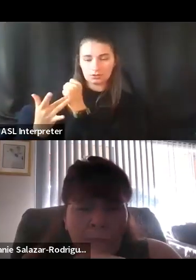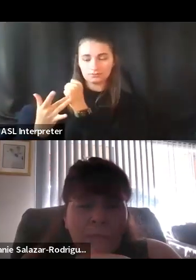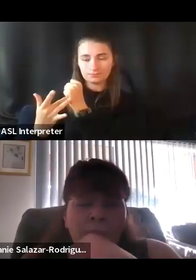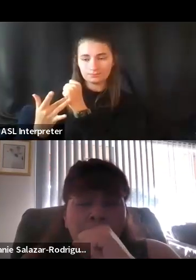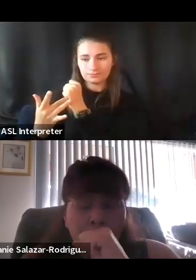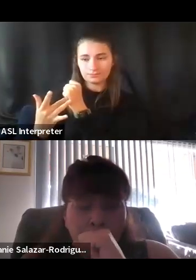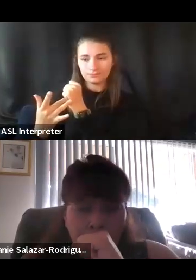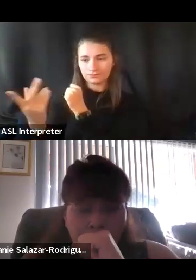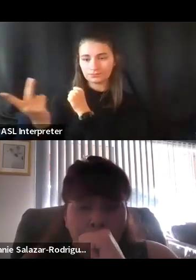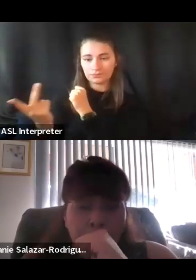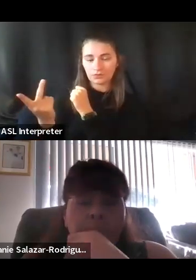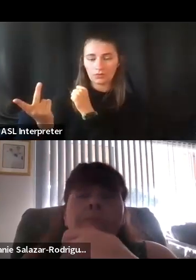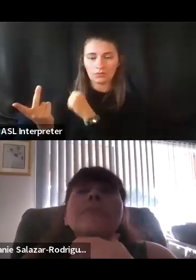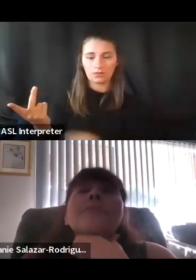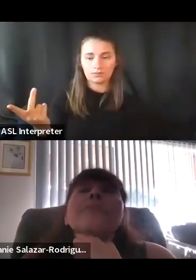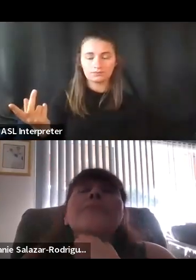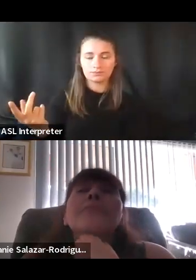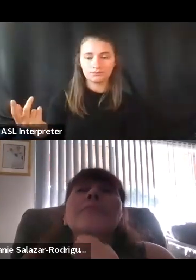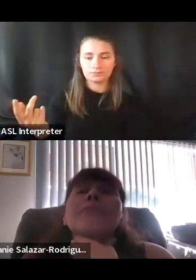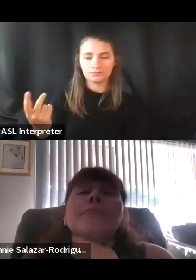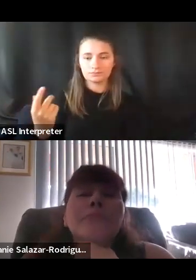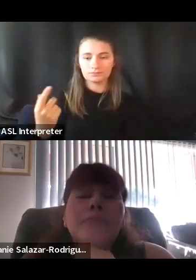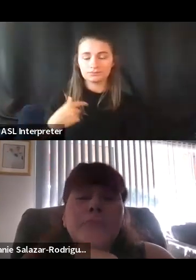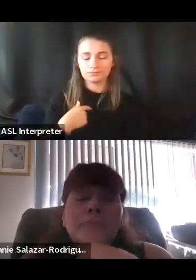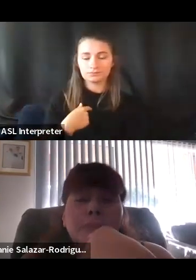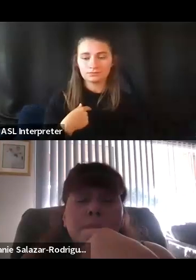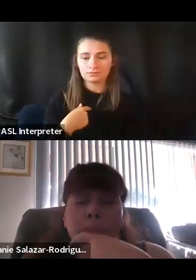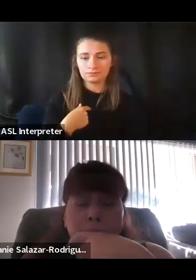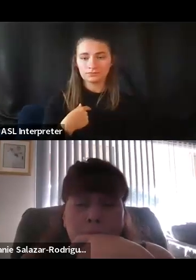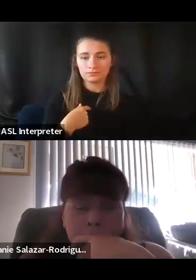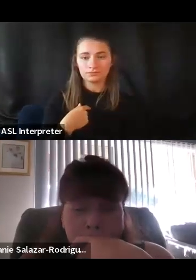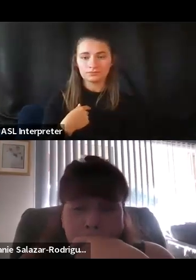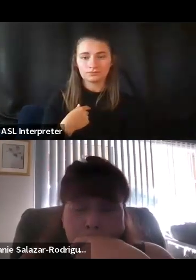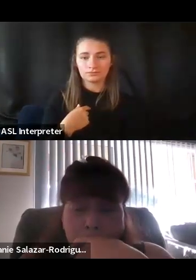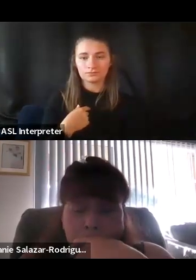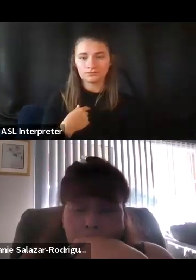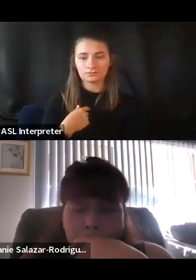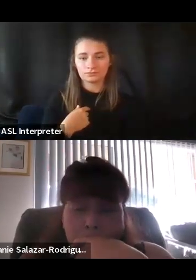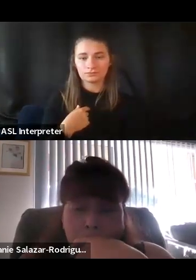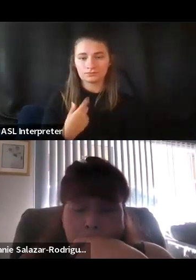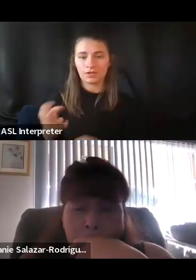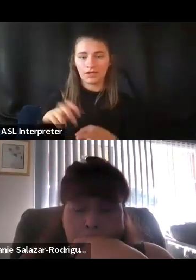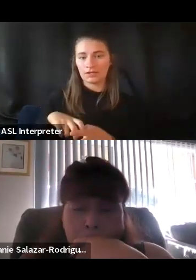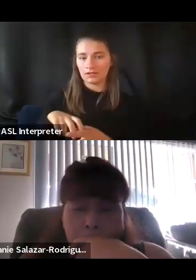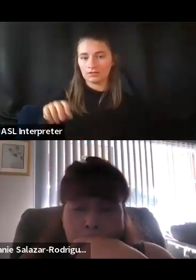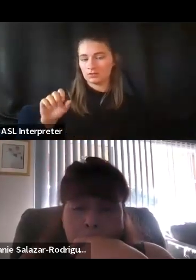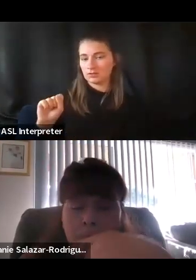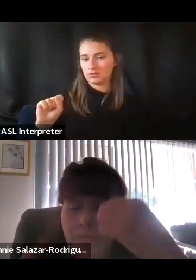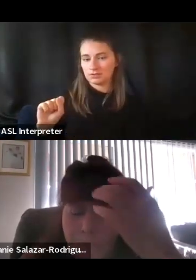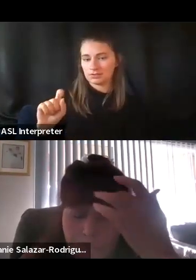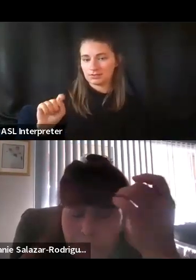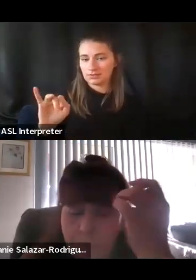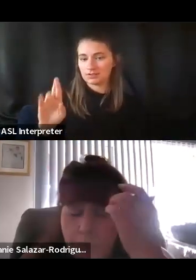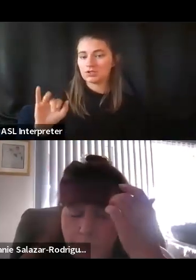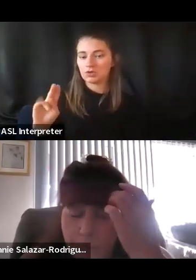I'm serving on a steering committee, where we're currently